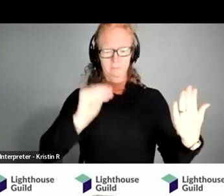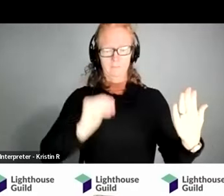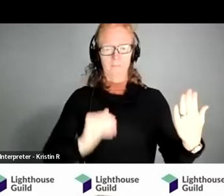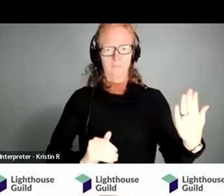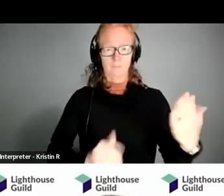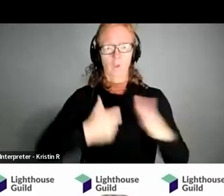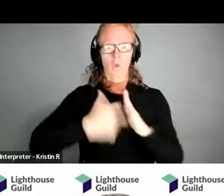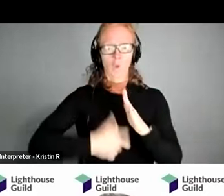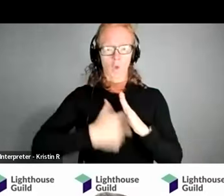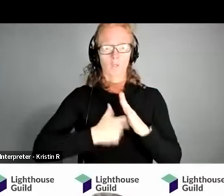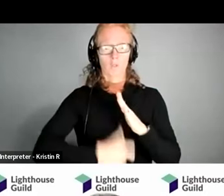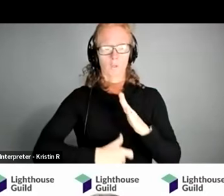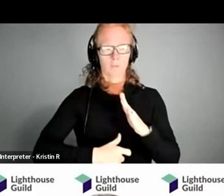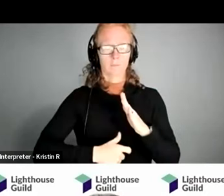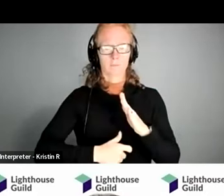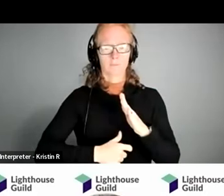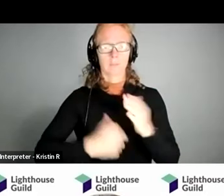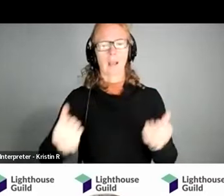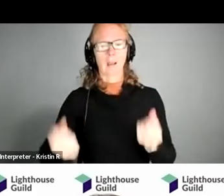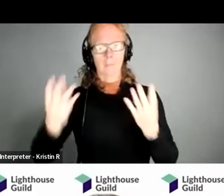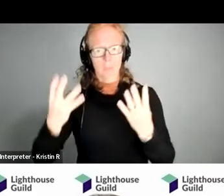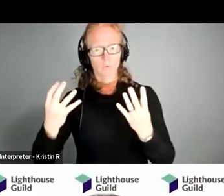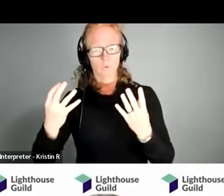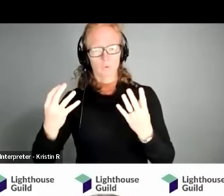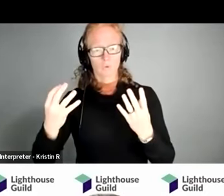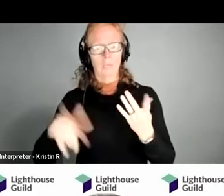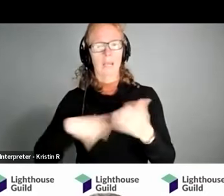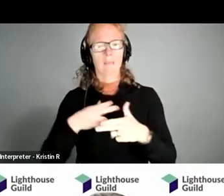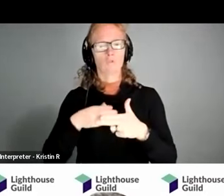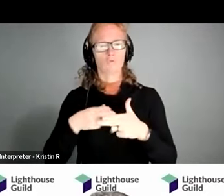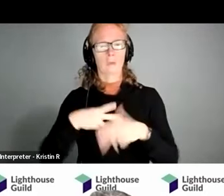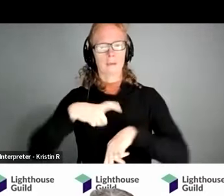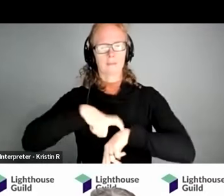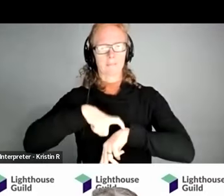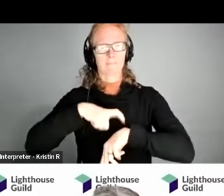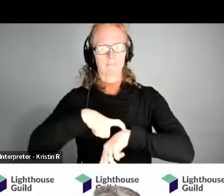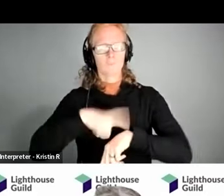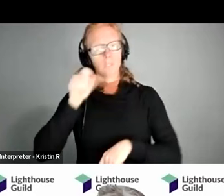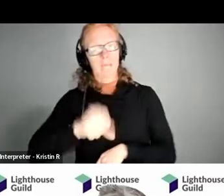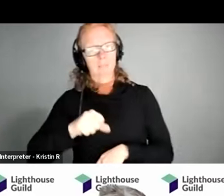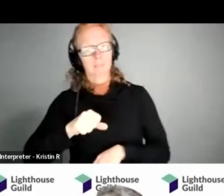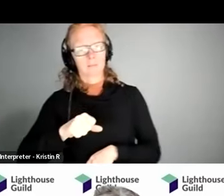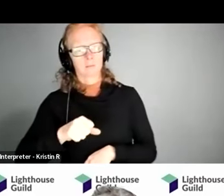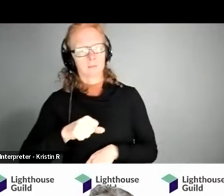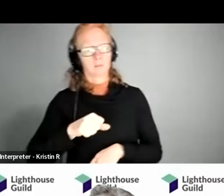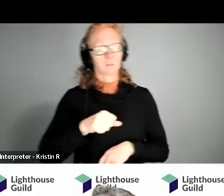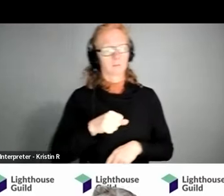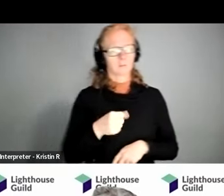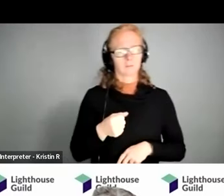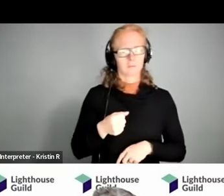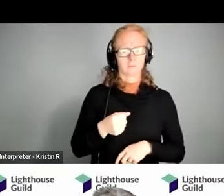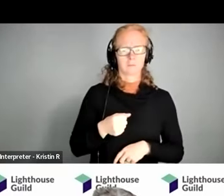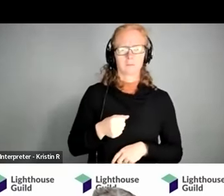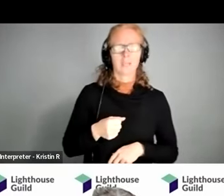the cost what the cost is for and your trial period so yes on a side note even if it wasn't a law